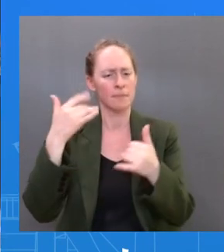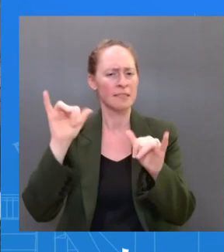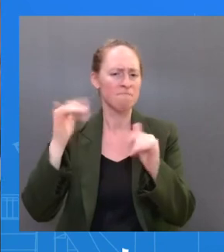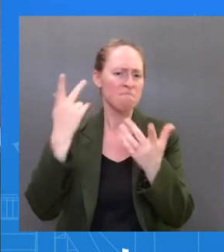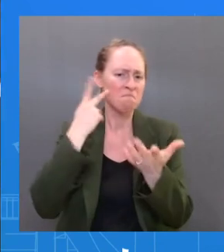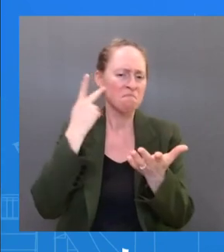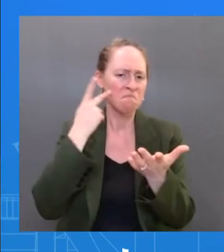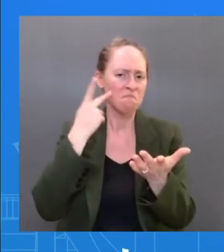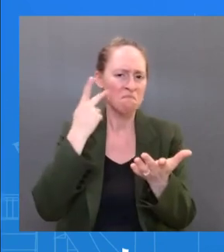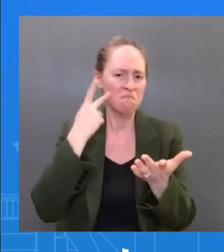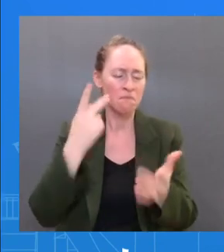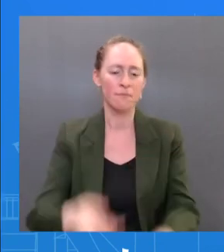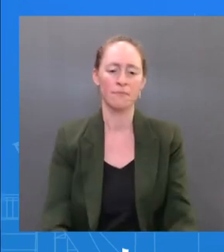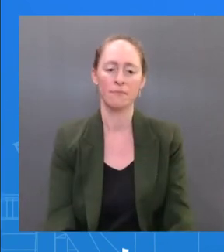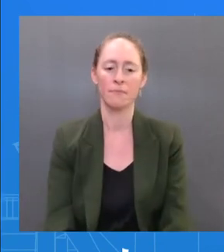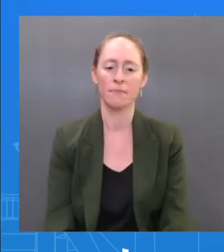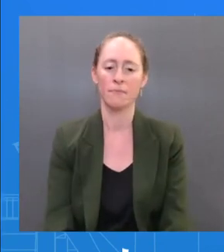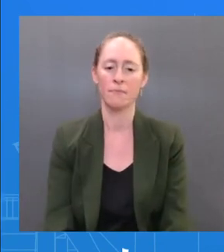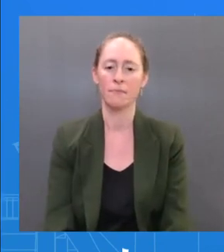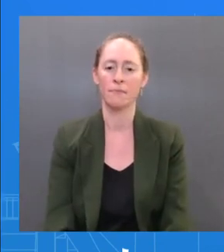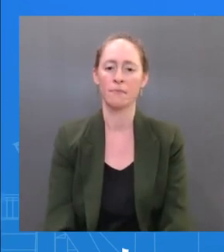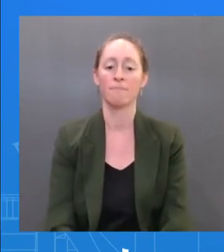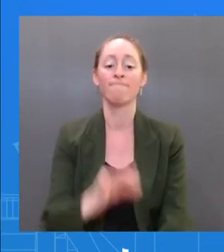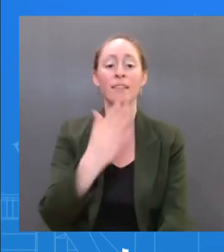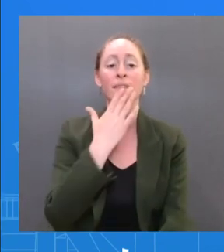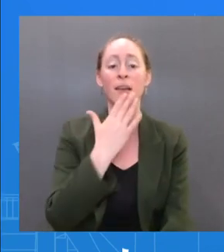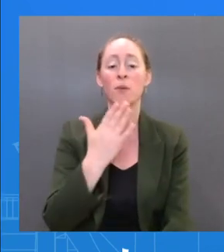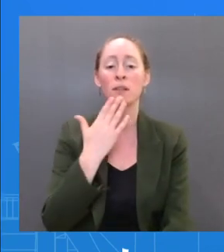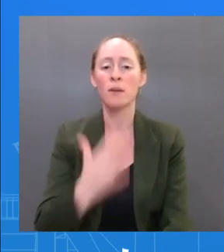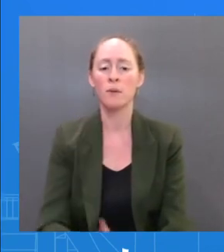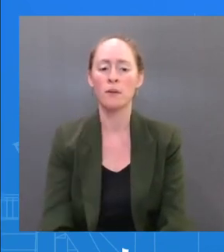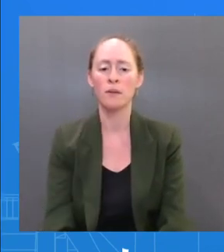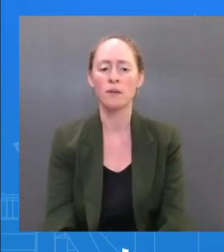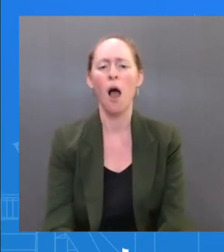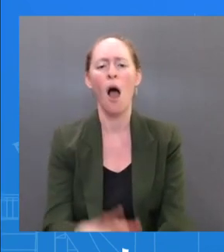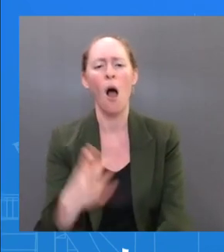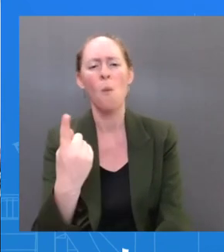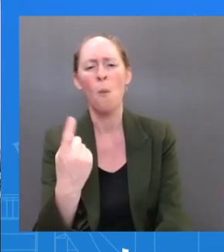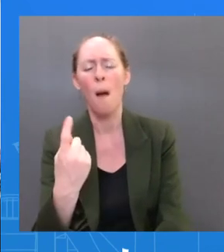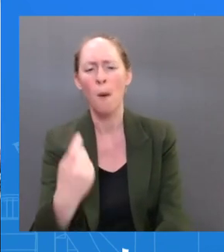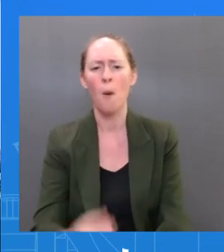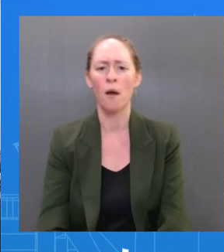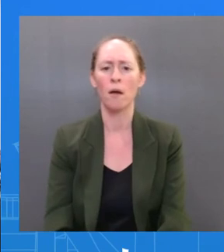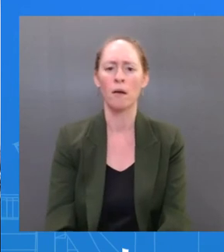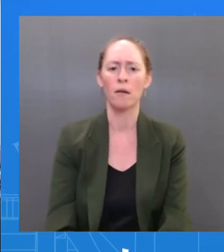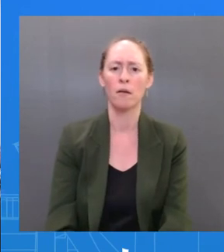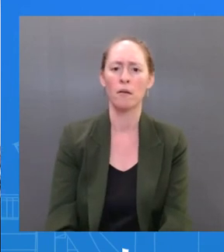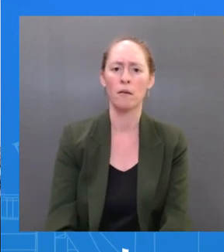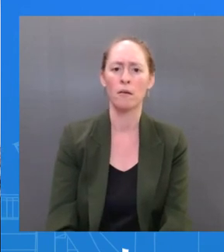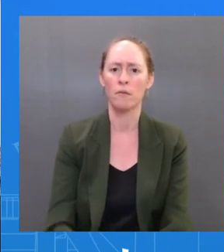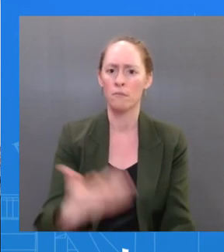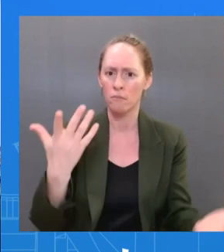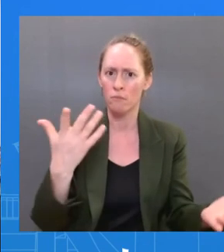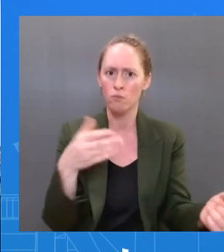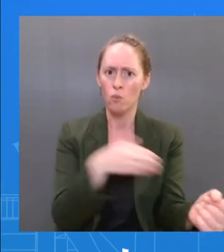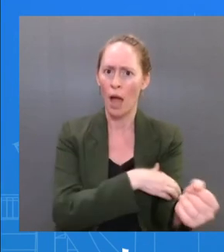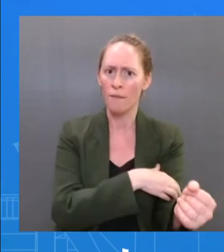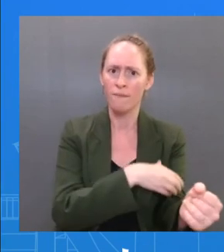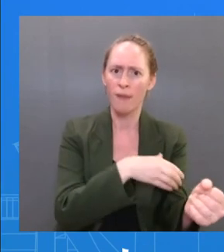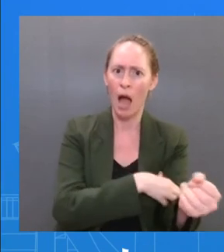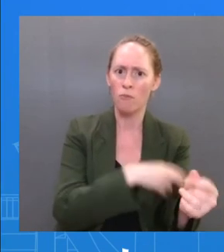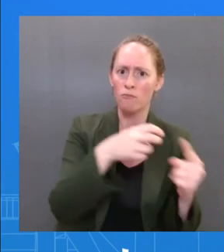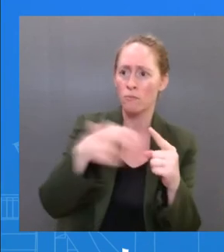there a plan in place to transfer power to Vice President Harris if the President's situation gets worse? The President